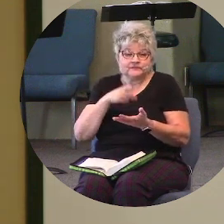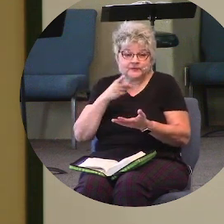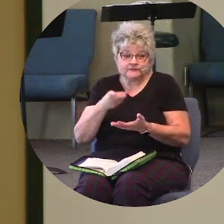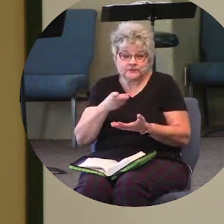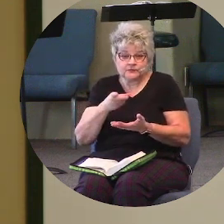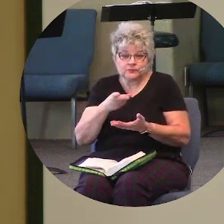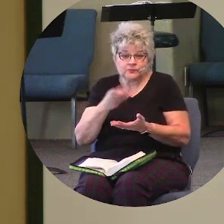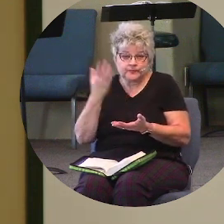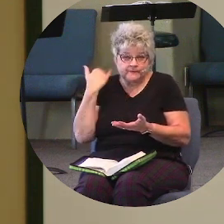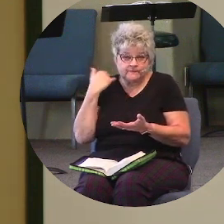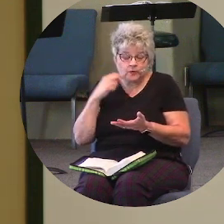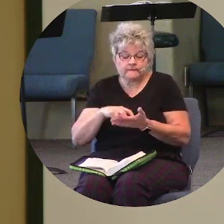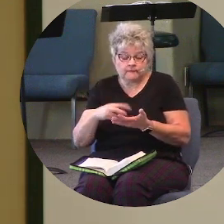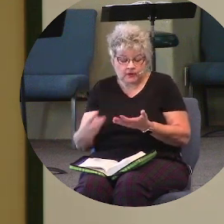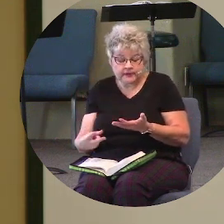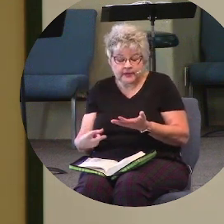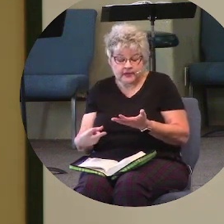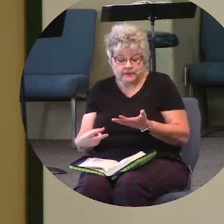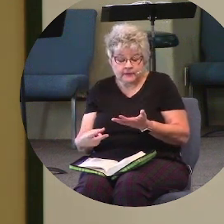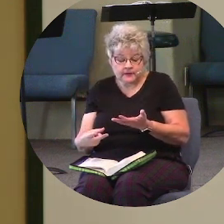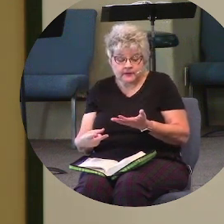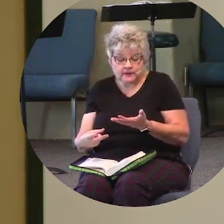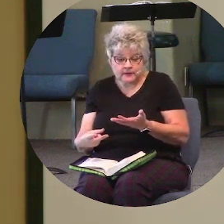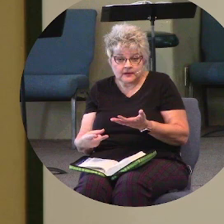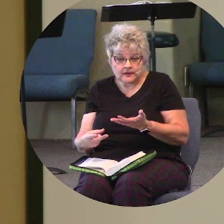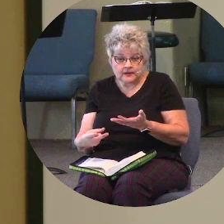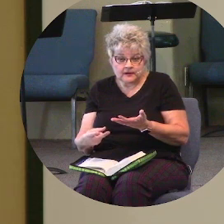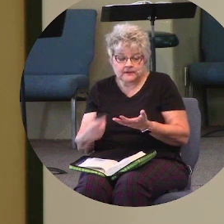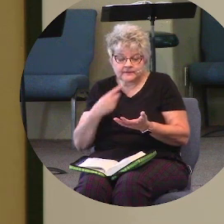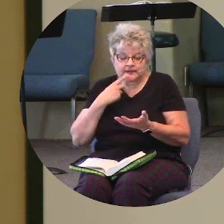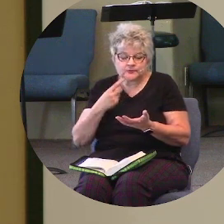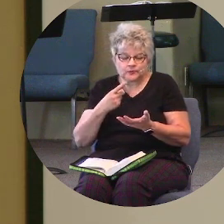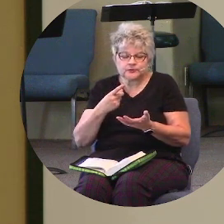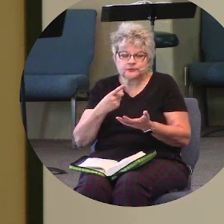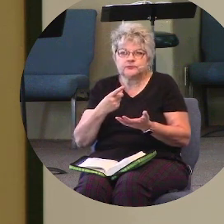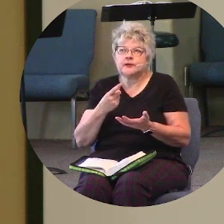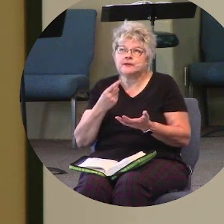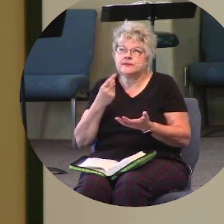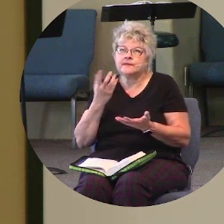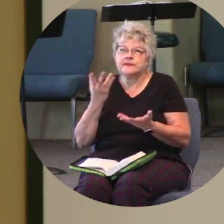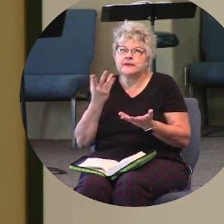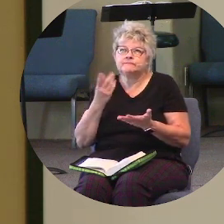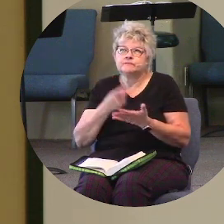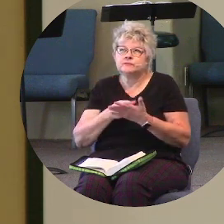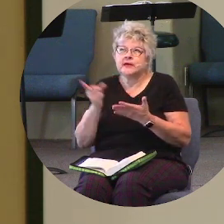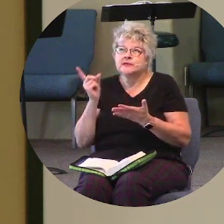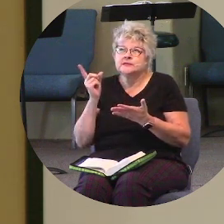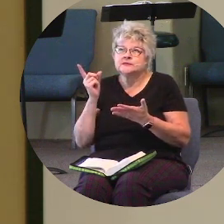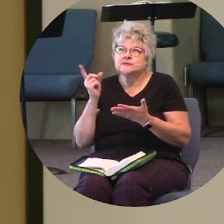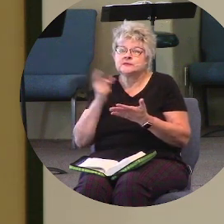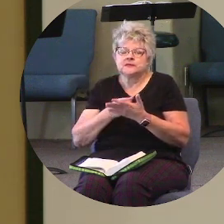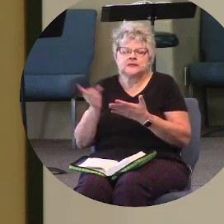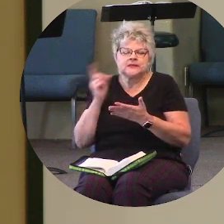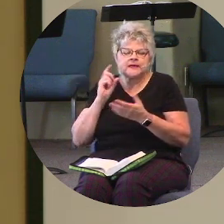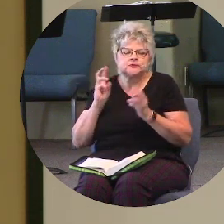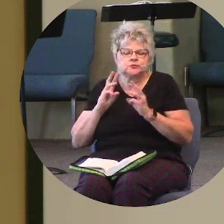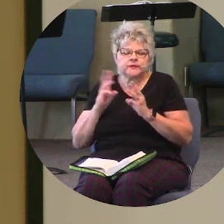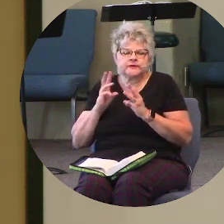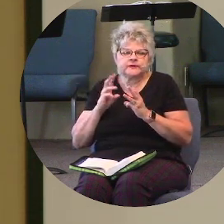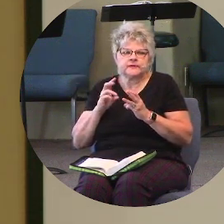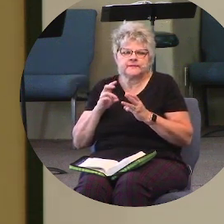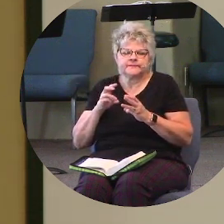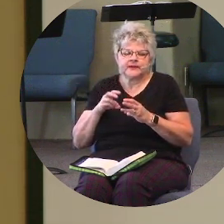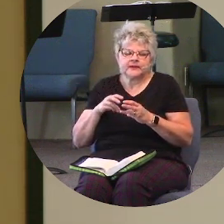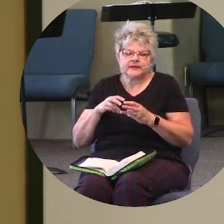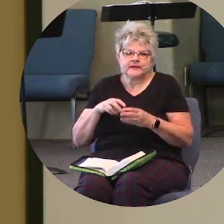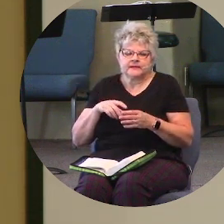fallen down? Well, I told you this, I think, last winter, I stepped out the back